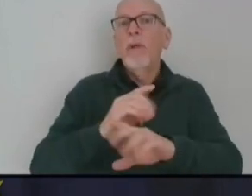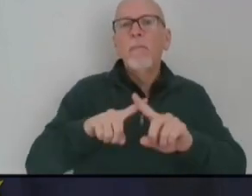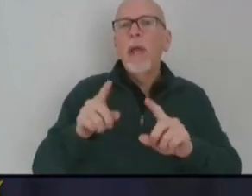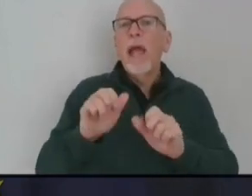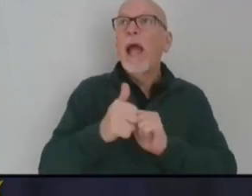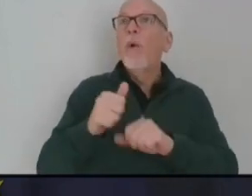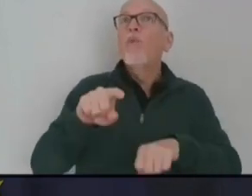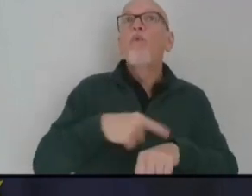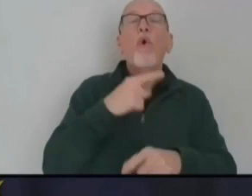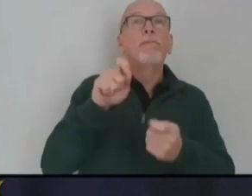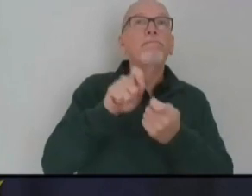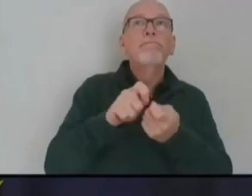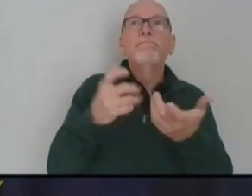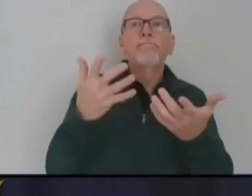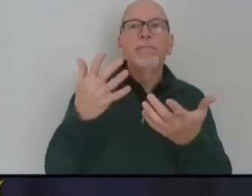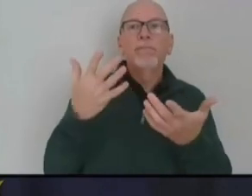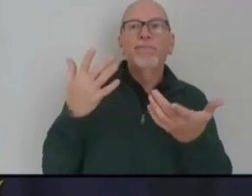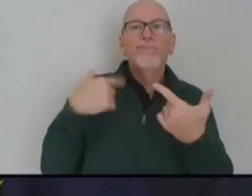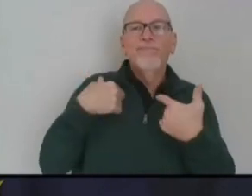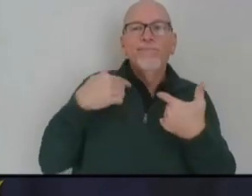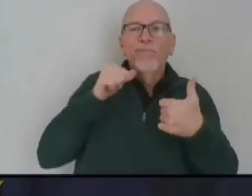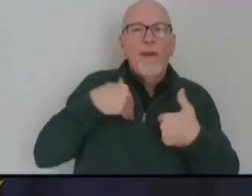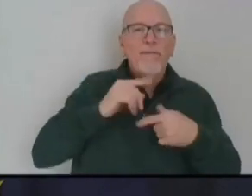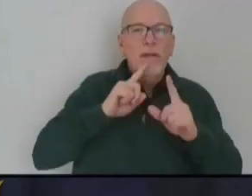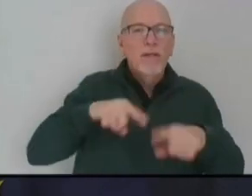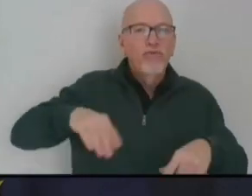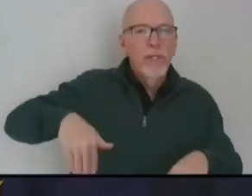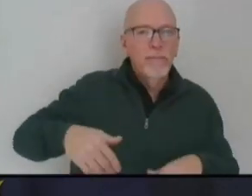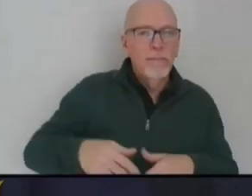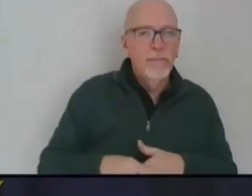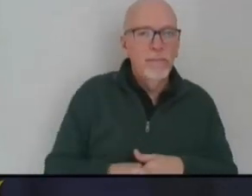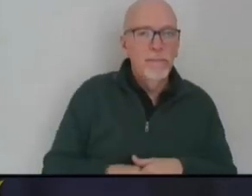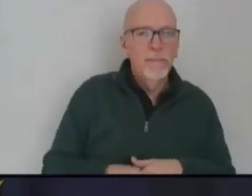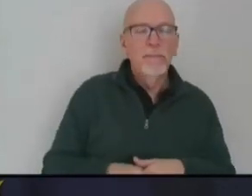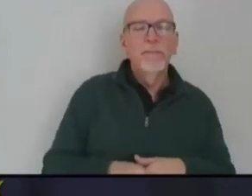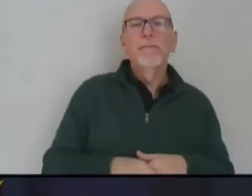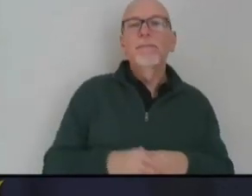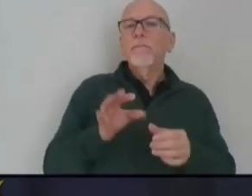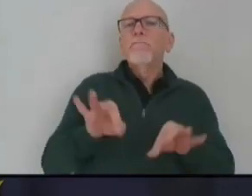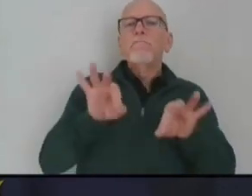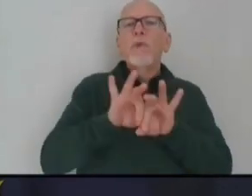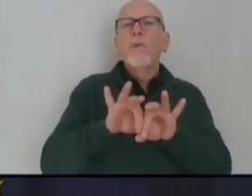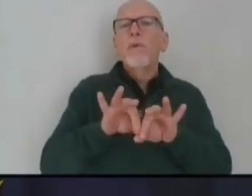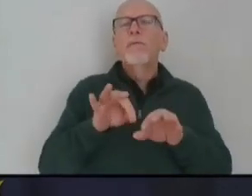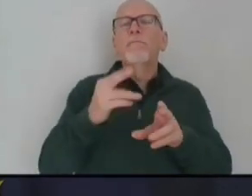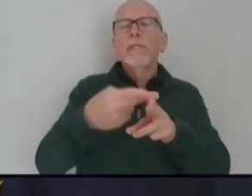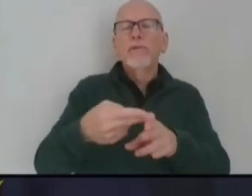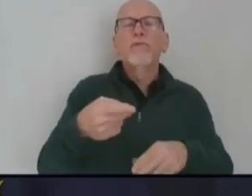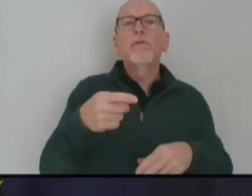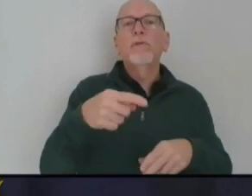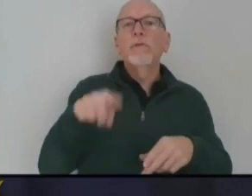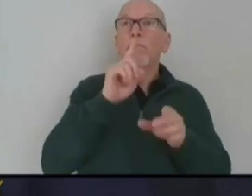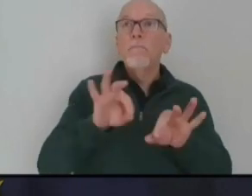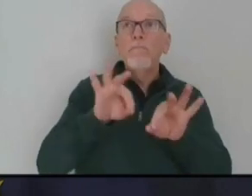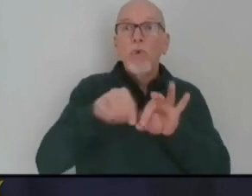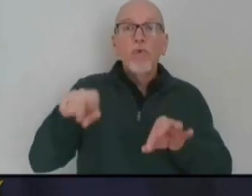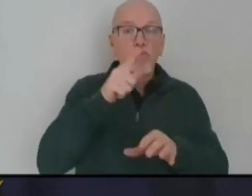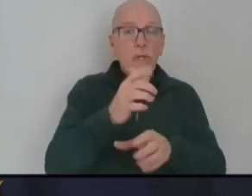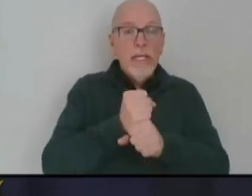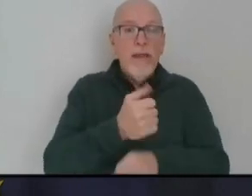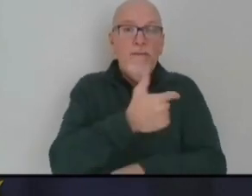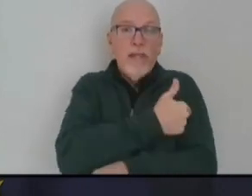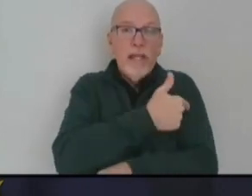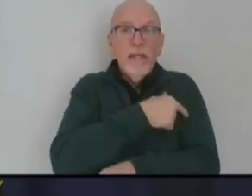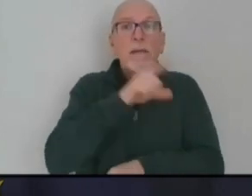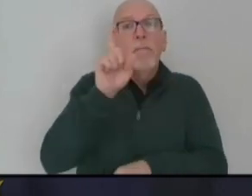and the trial participants are monitored. It is important to mention that it is imperative for people who will be getting the vaccine to get the second